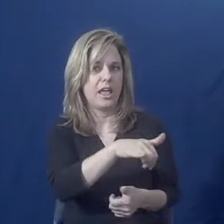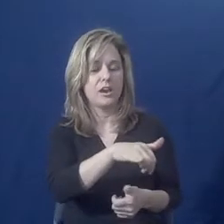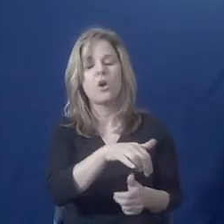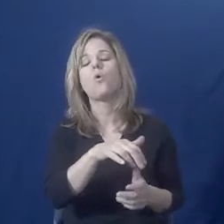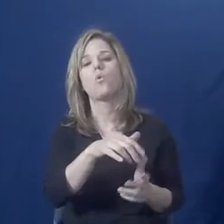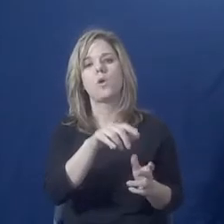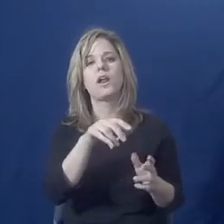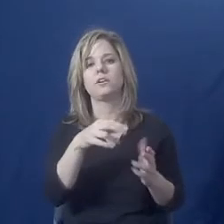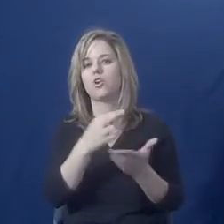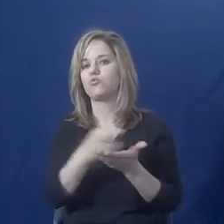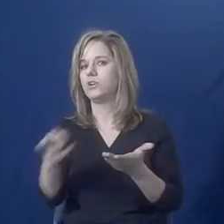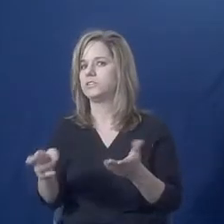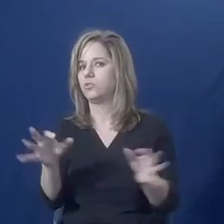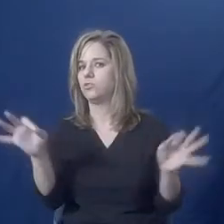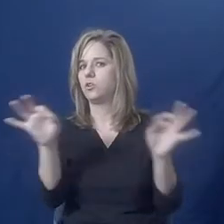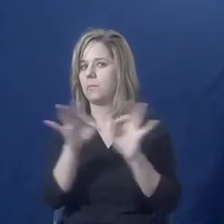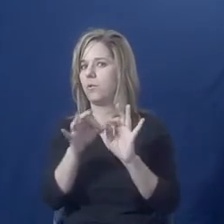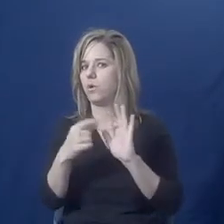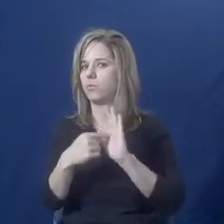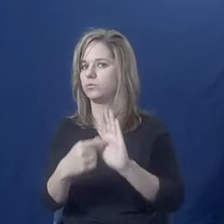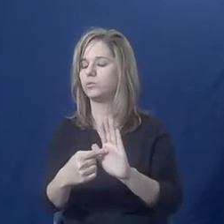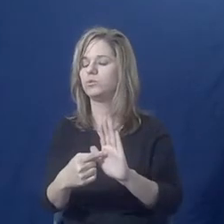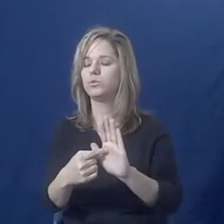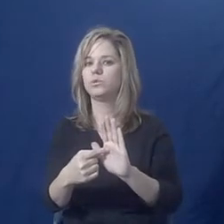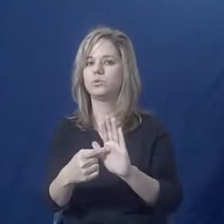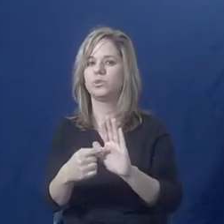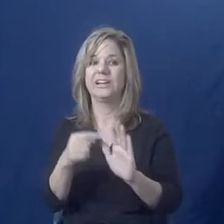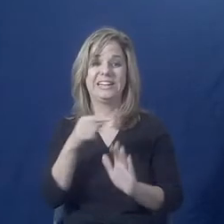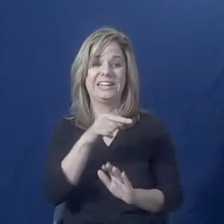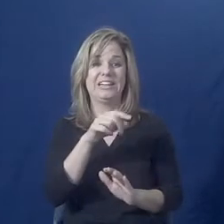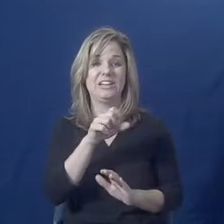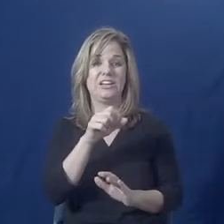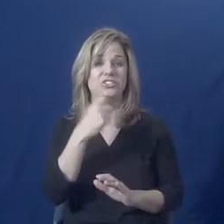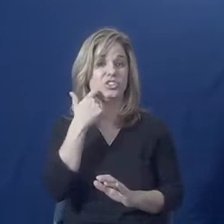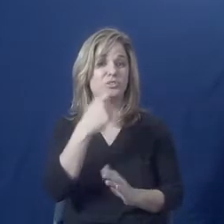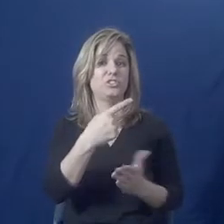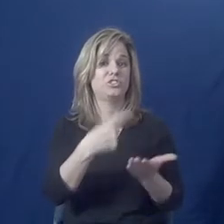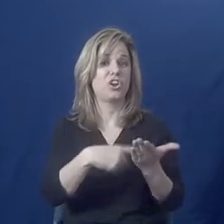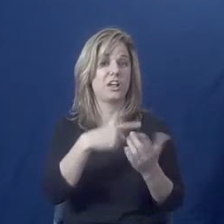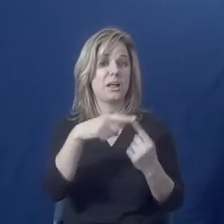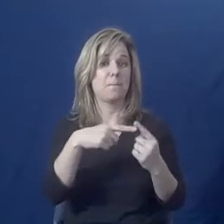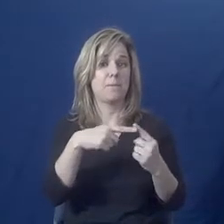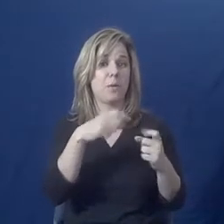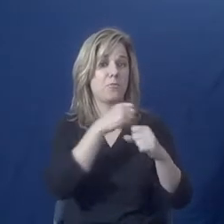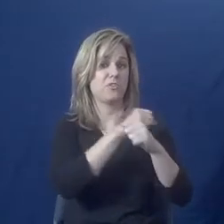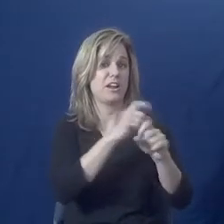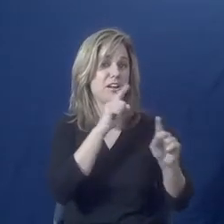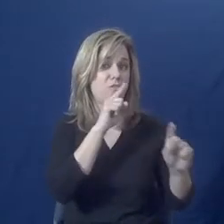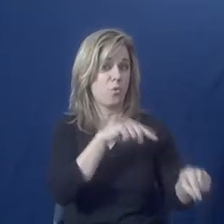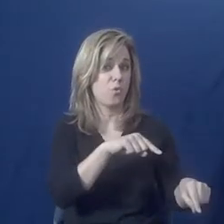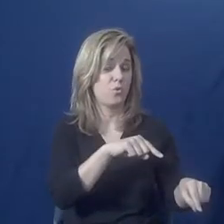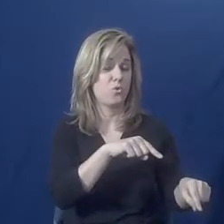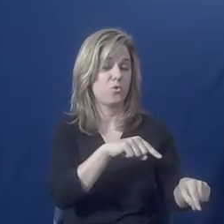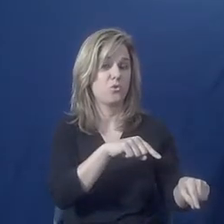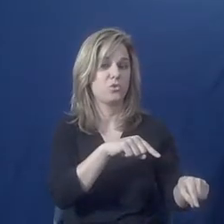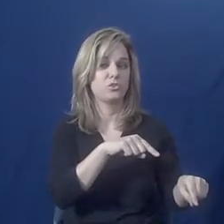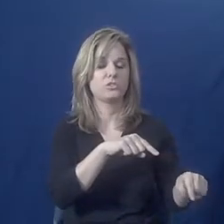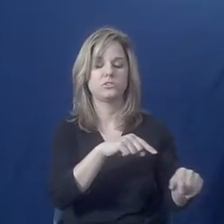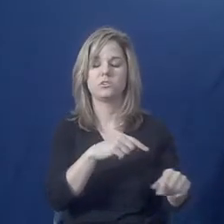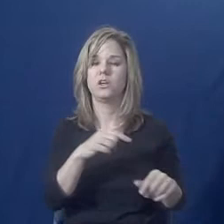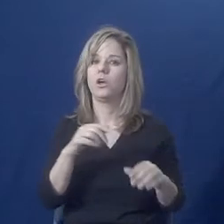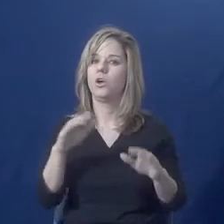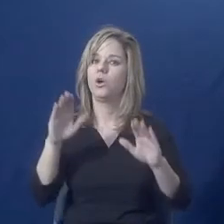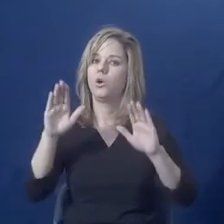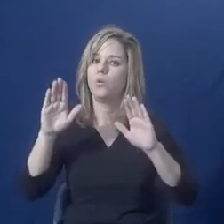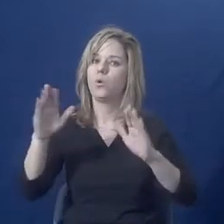for folks. Sarah was talking about protective orders before. I think it's... A great resource is womenslaw.org.